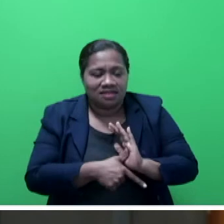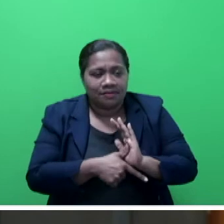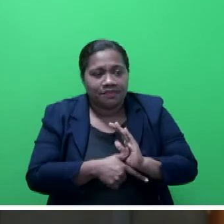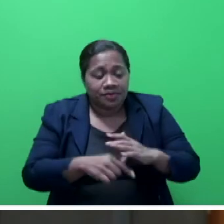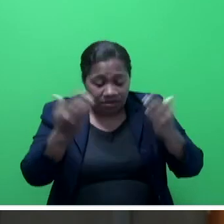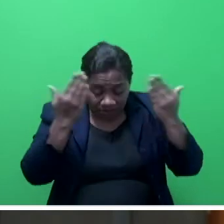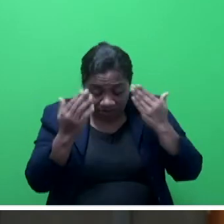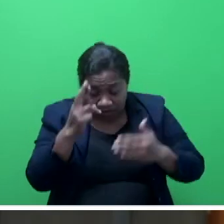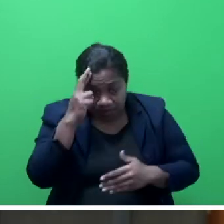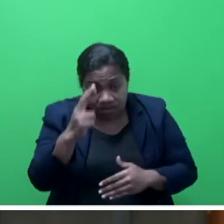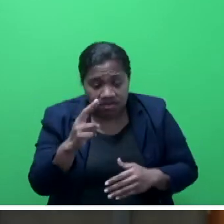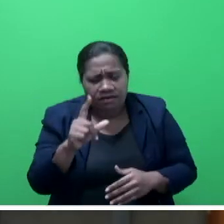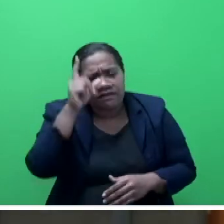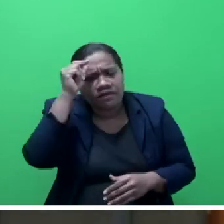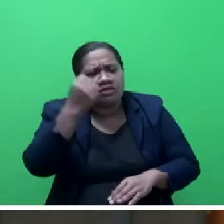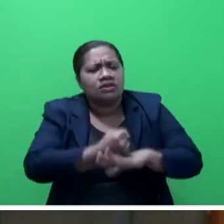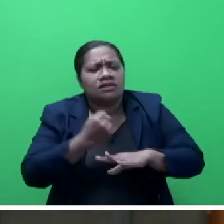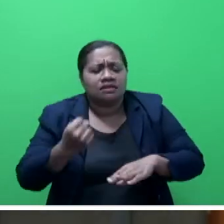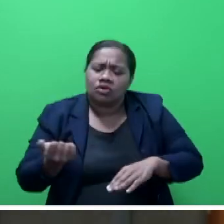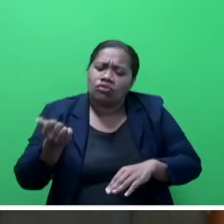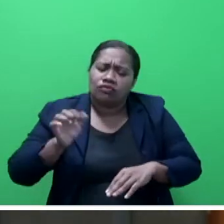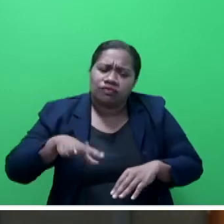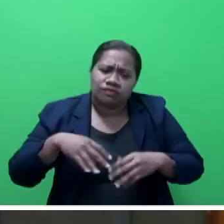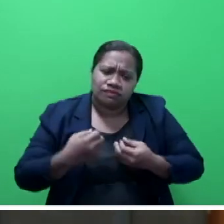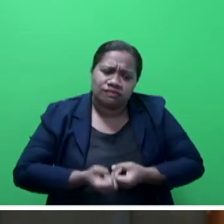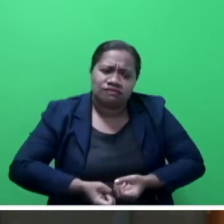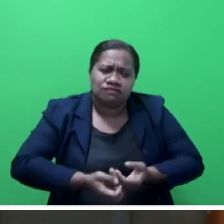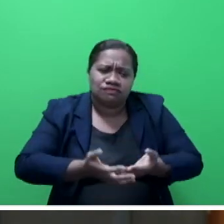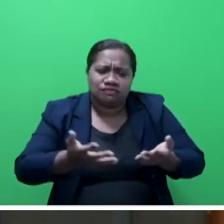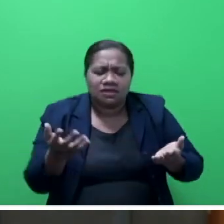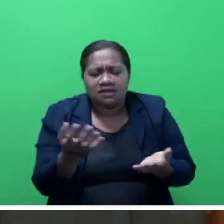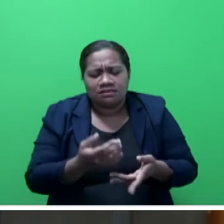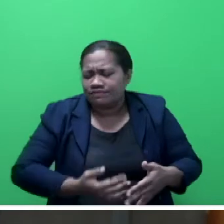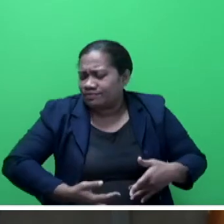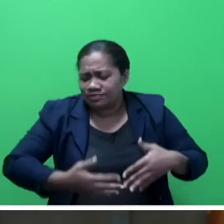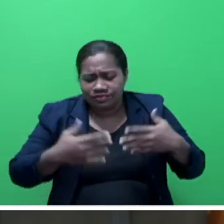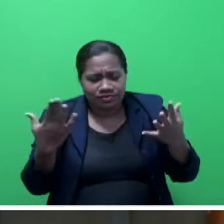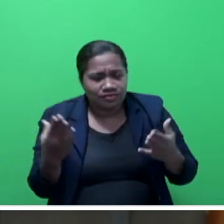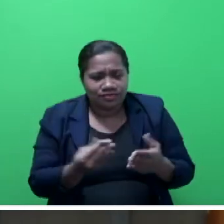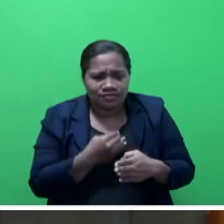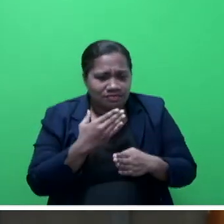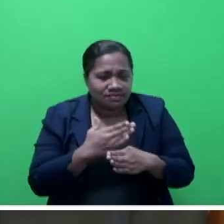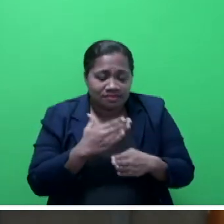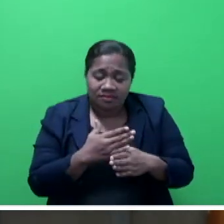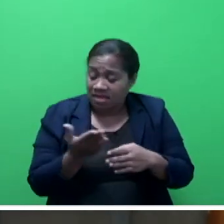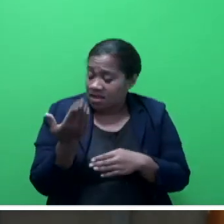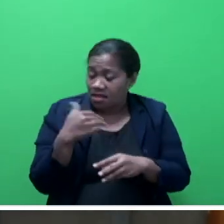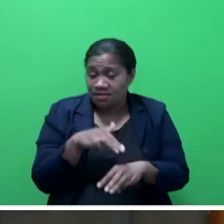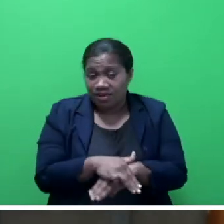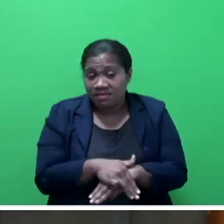Say. Mr Fijian government has rolled out a number of initiatives and last month, Mr Speaker Say,